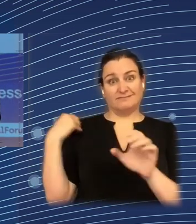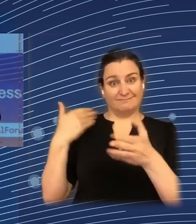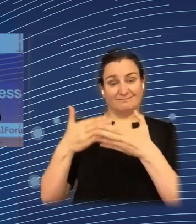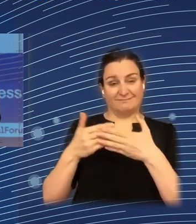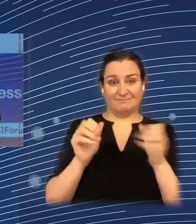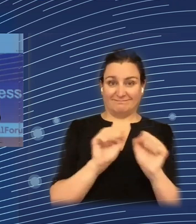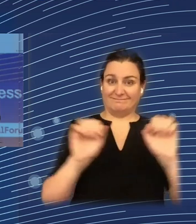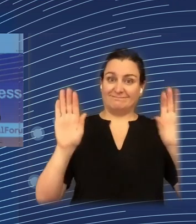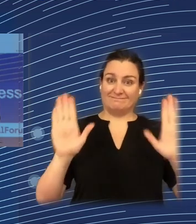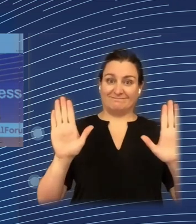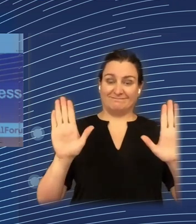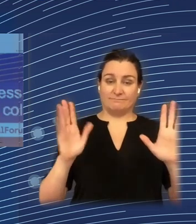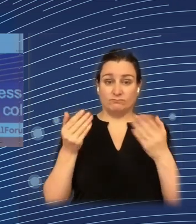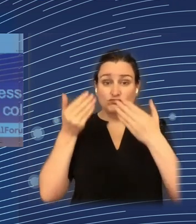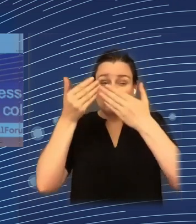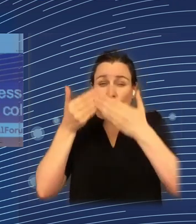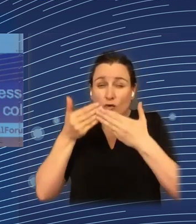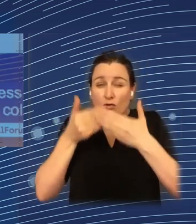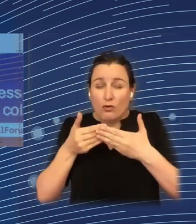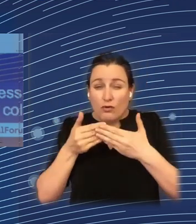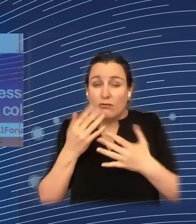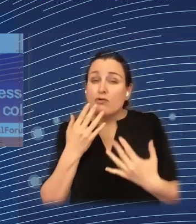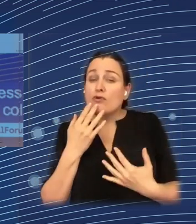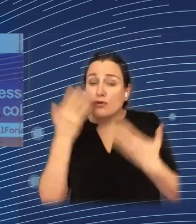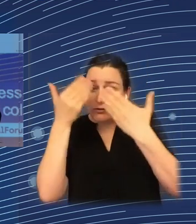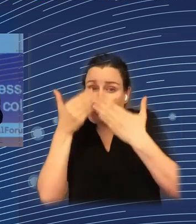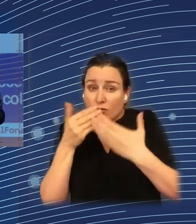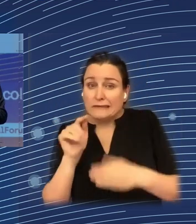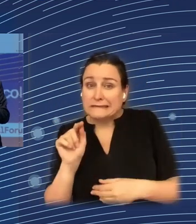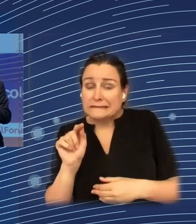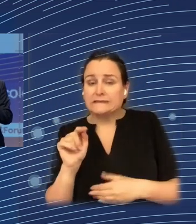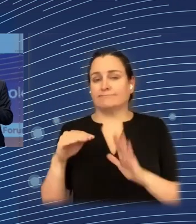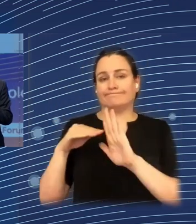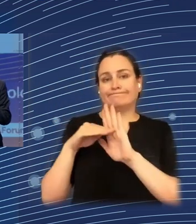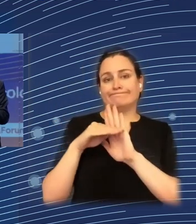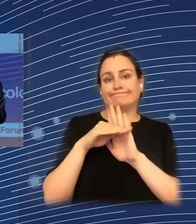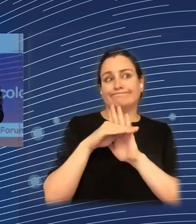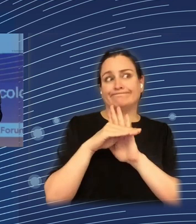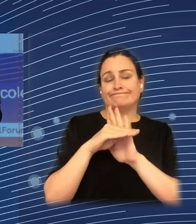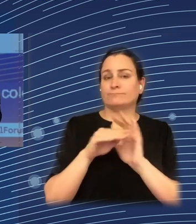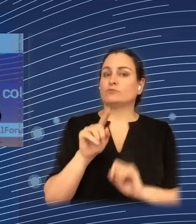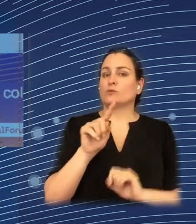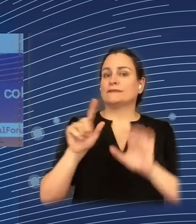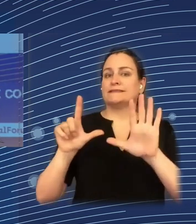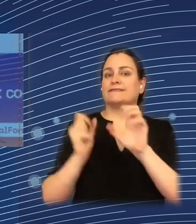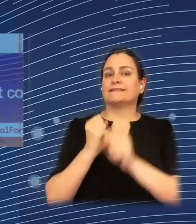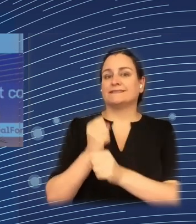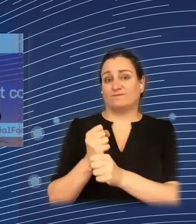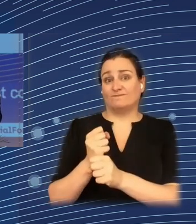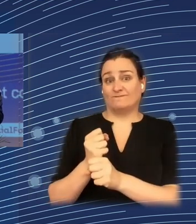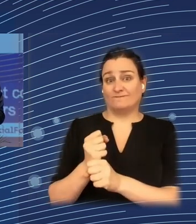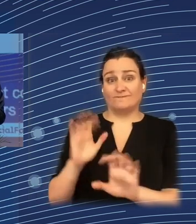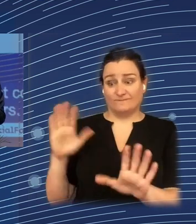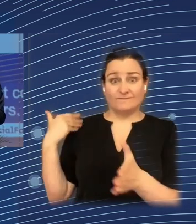that of regions that have been in a trap, in a development trap, for a minimum of 17 years, practically the whole period.